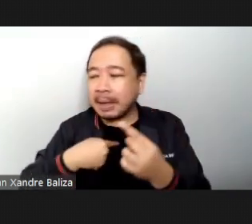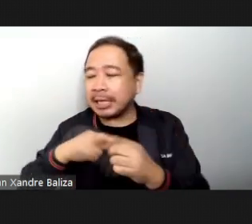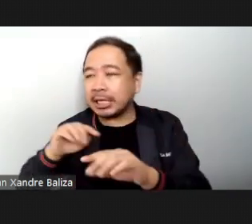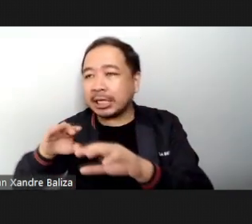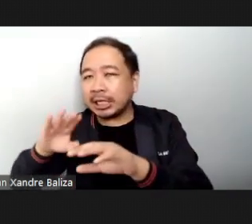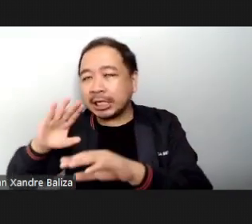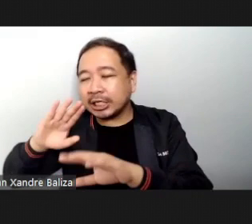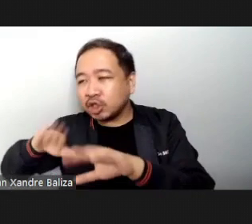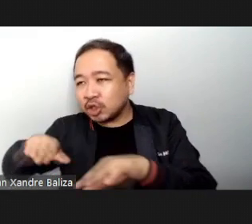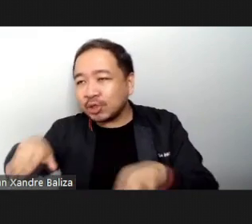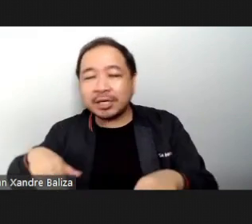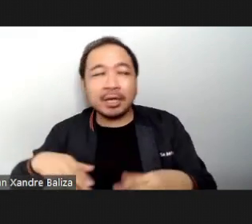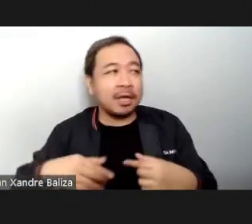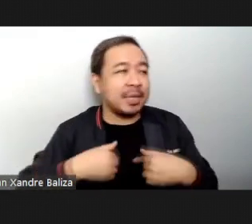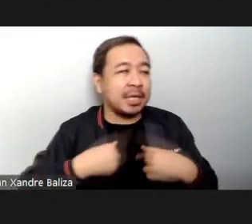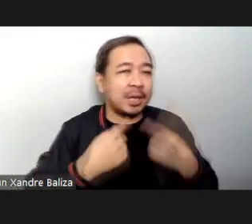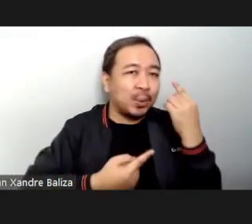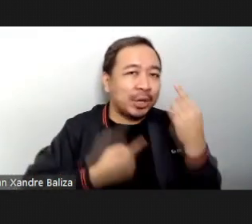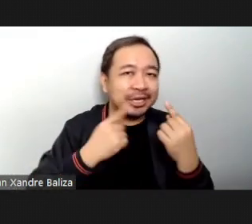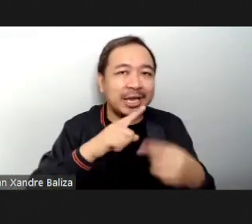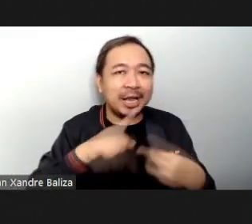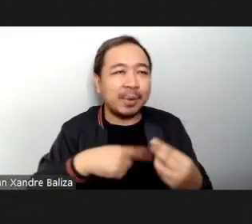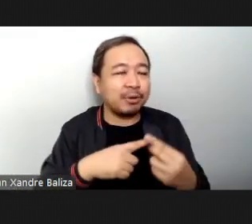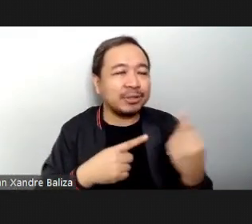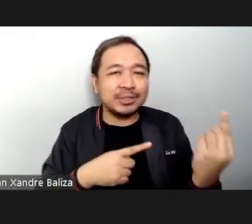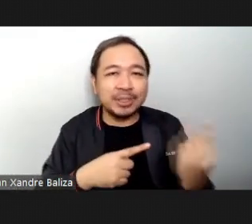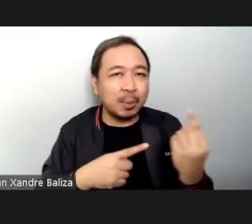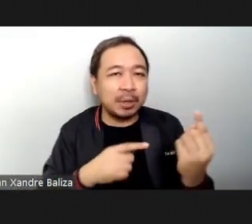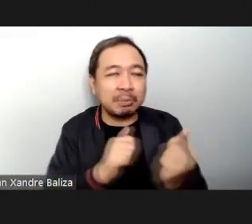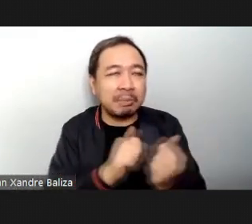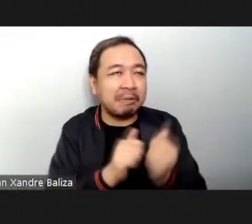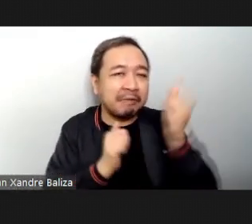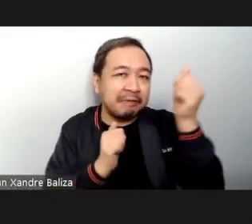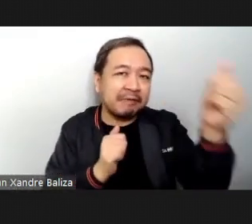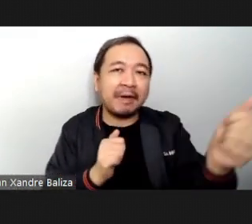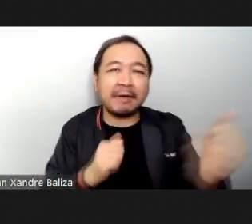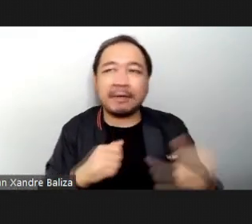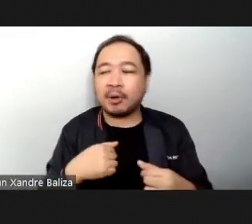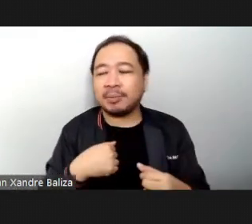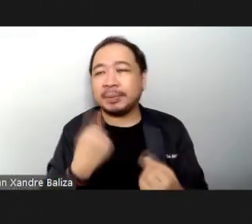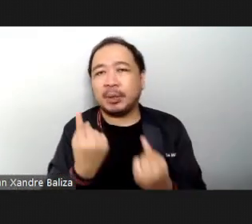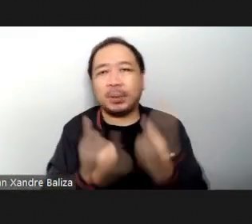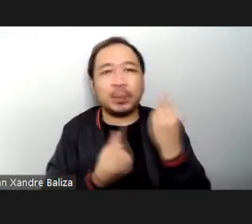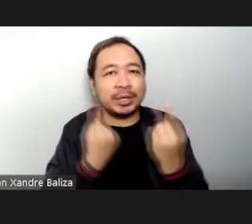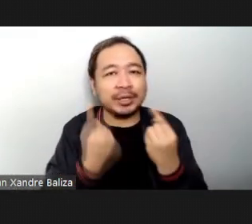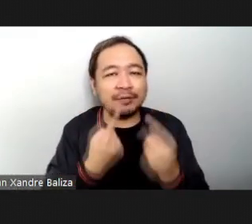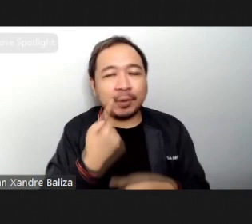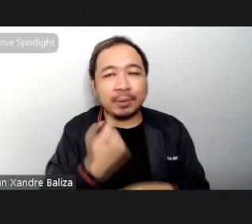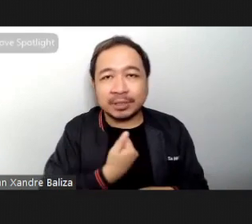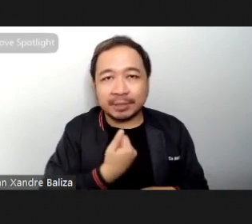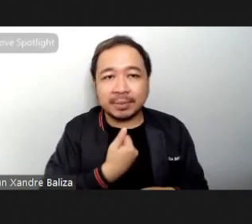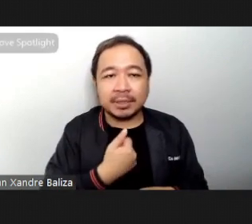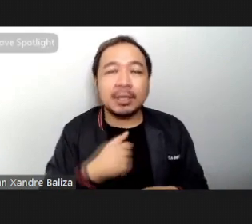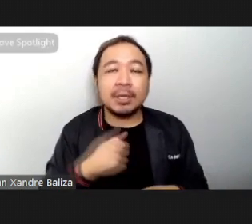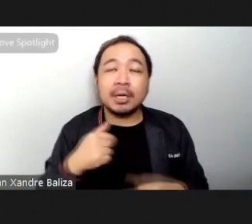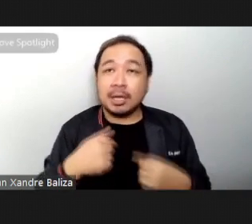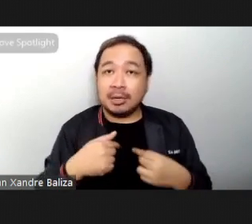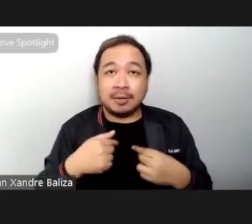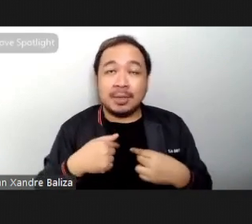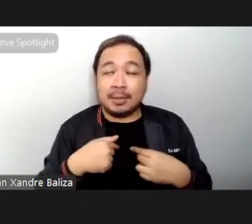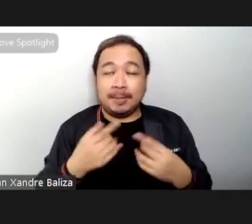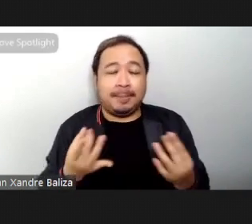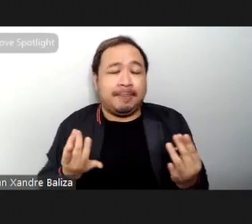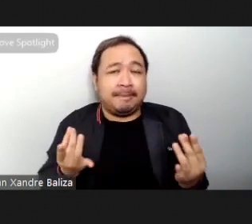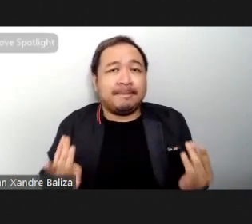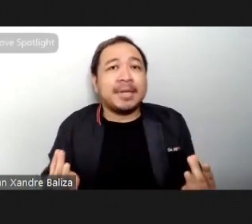about someone far away or I'm worried for myself. I would do this meditation and it's also